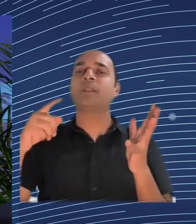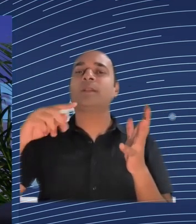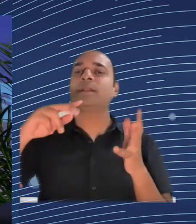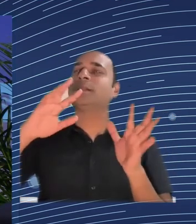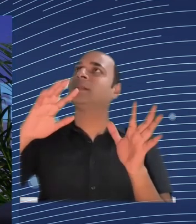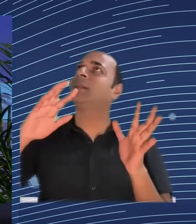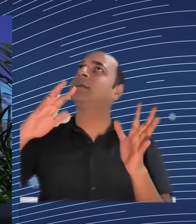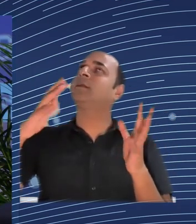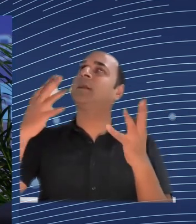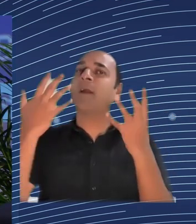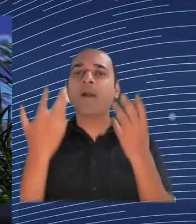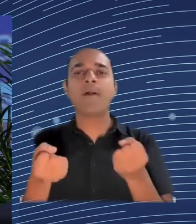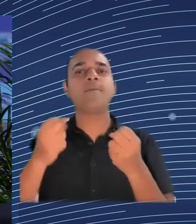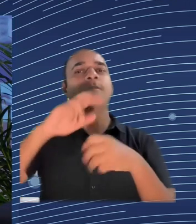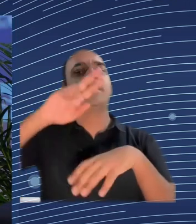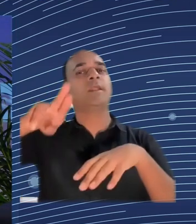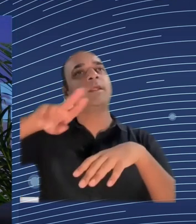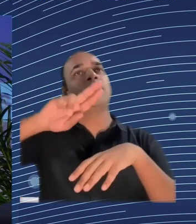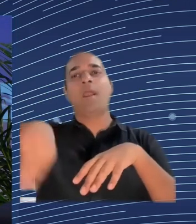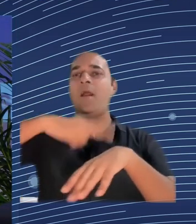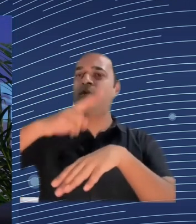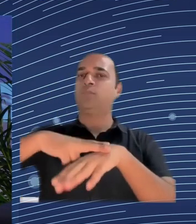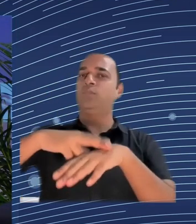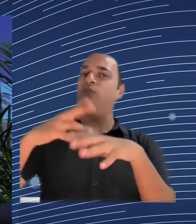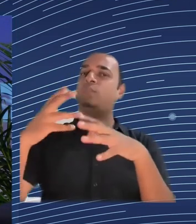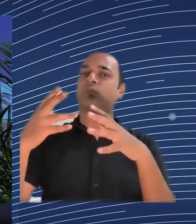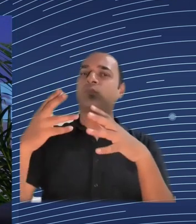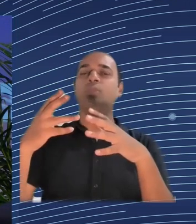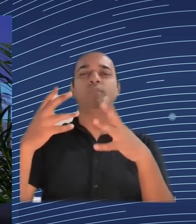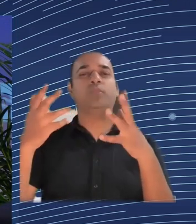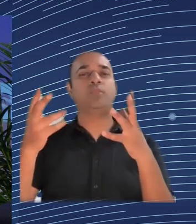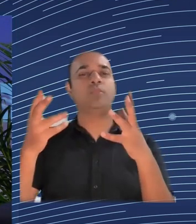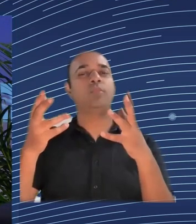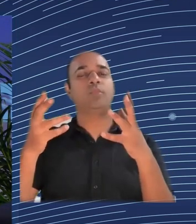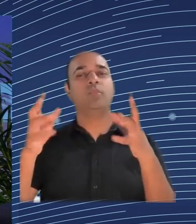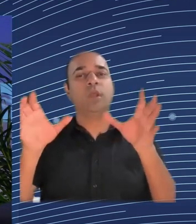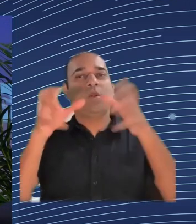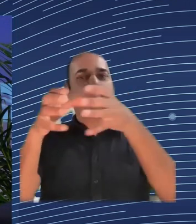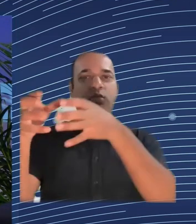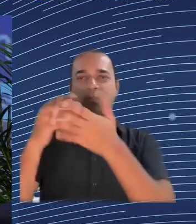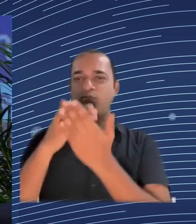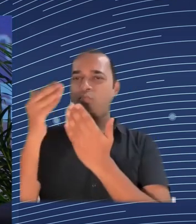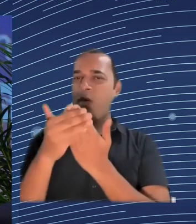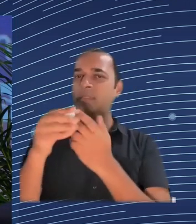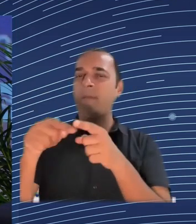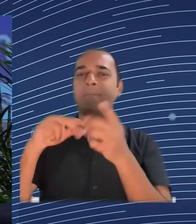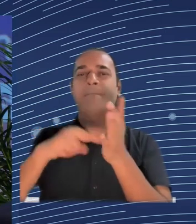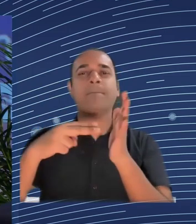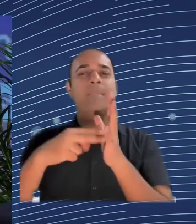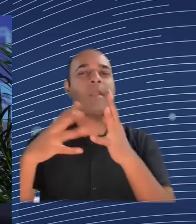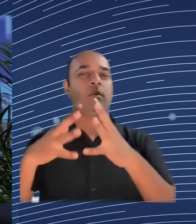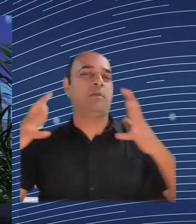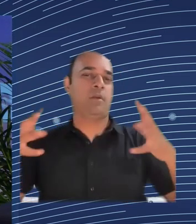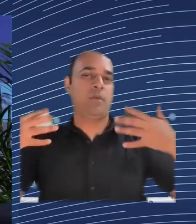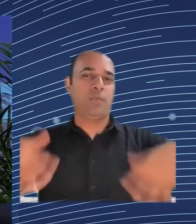see in our experience with this policy, which is for Romania the survival and development, so both survival and